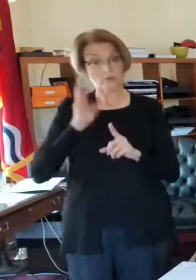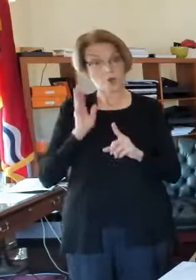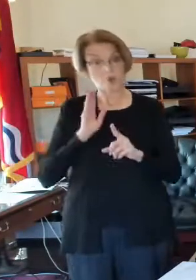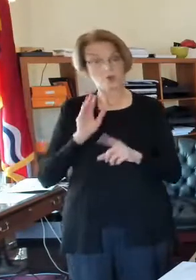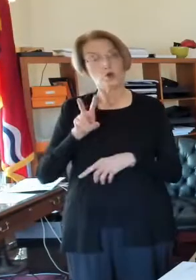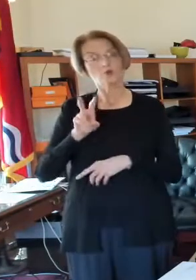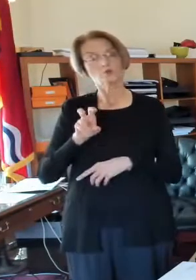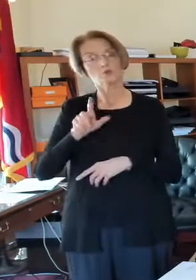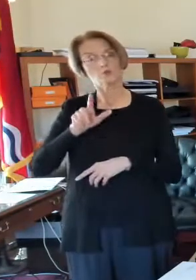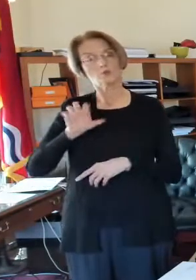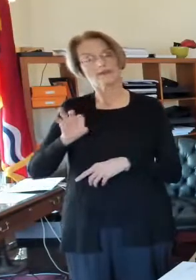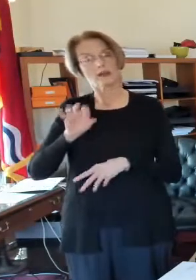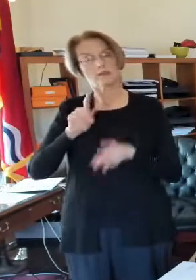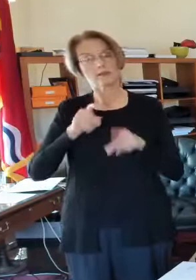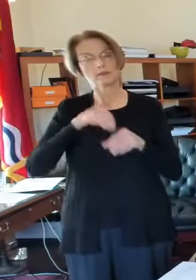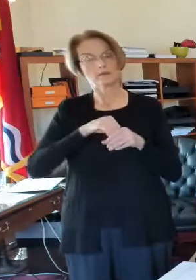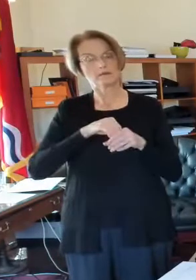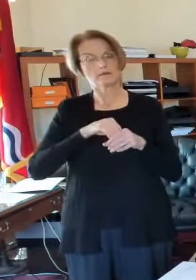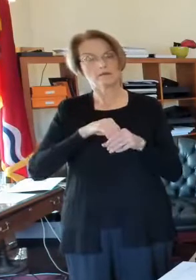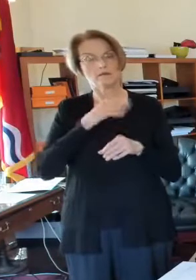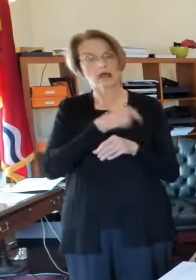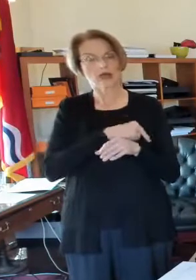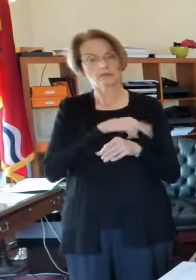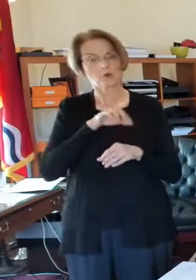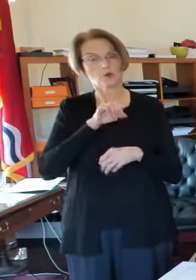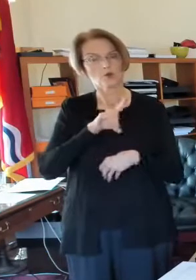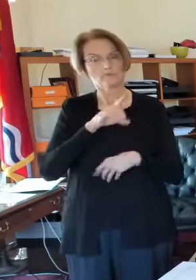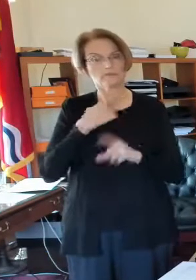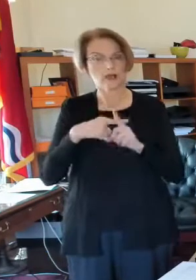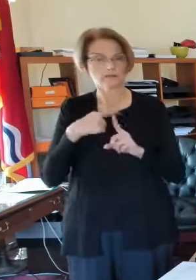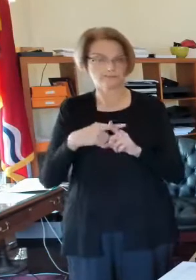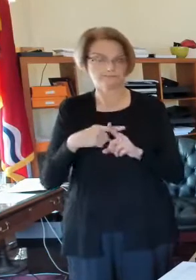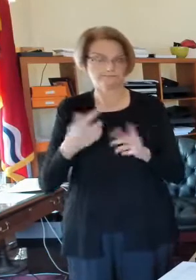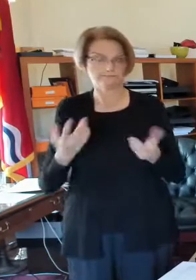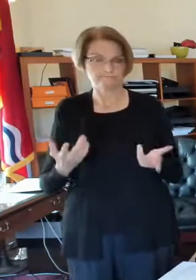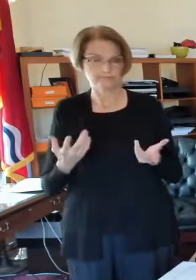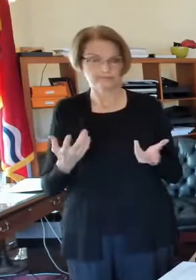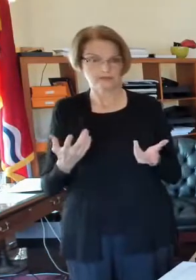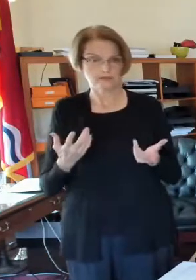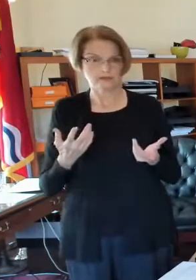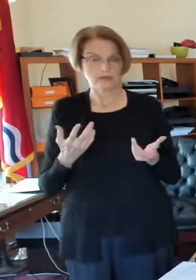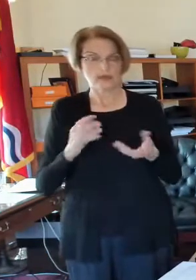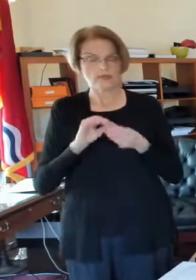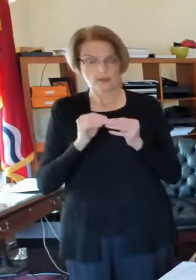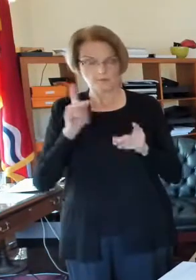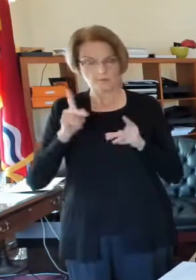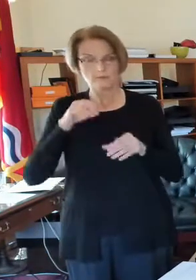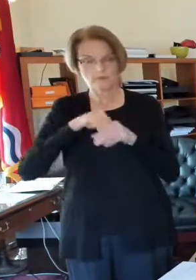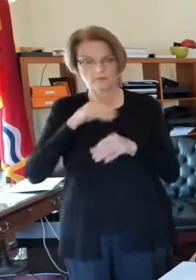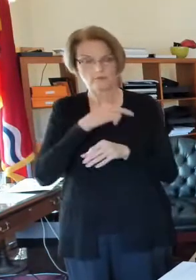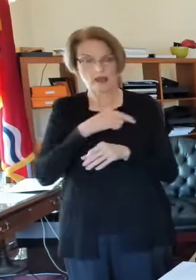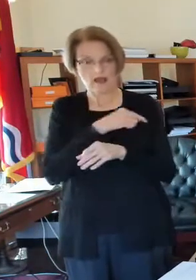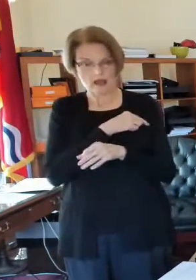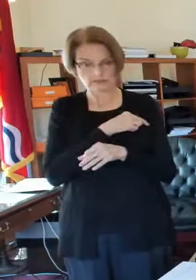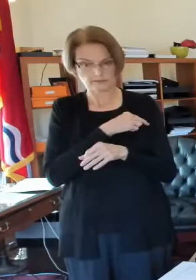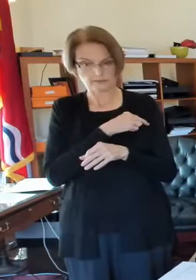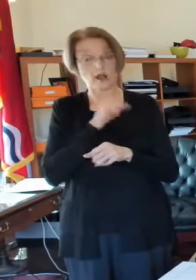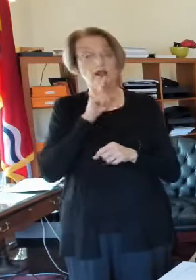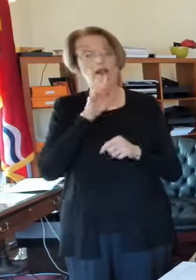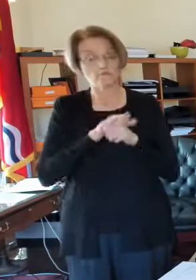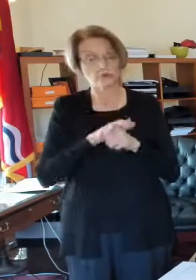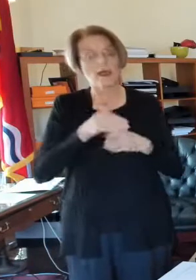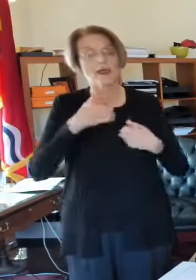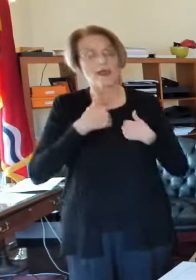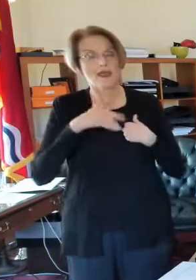229 people were in the hospital COVID positive. So, the number of people in the hospital that are confirmed